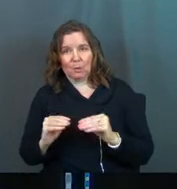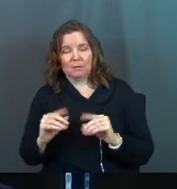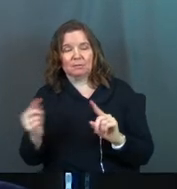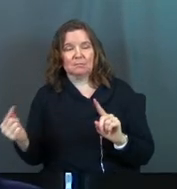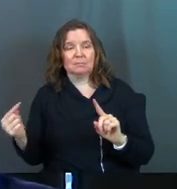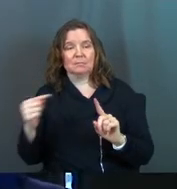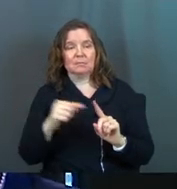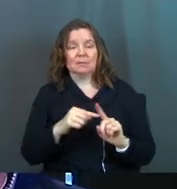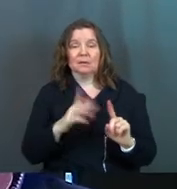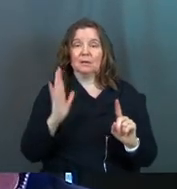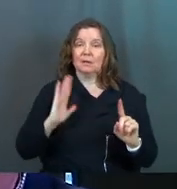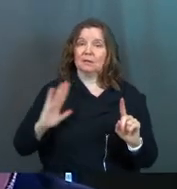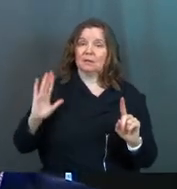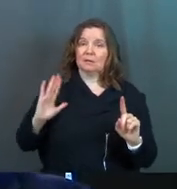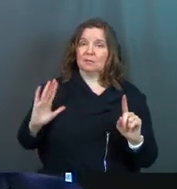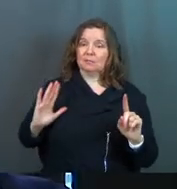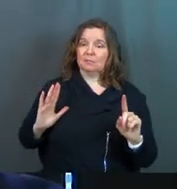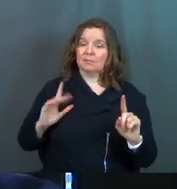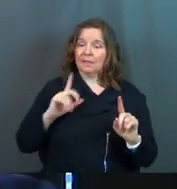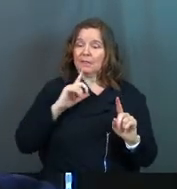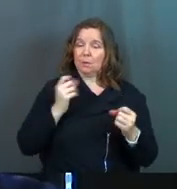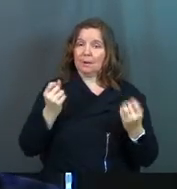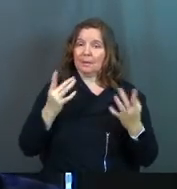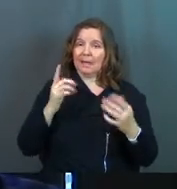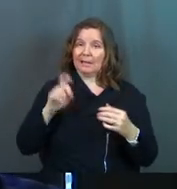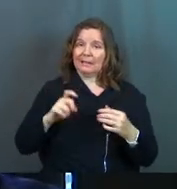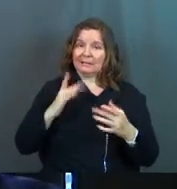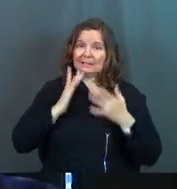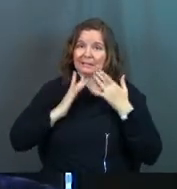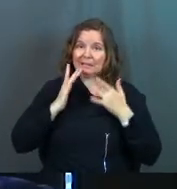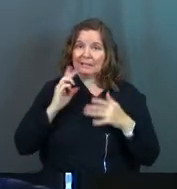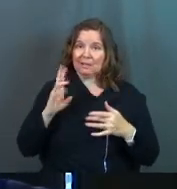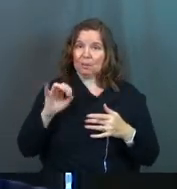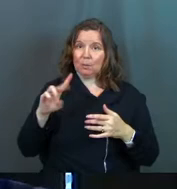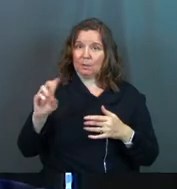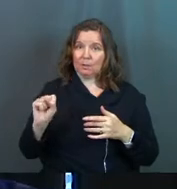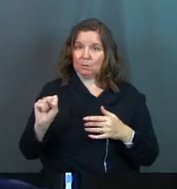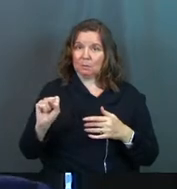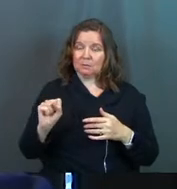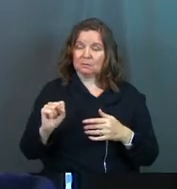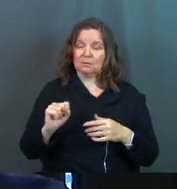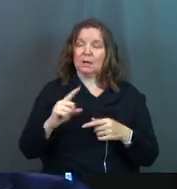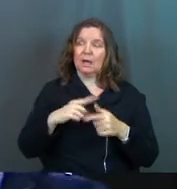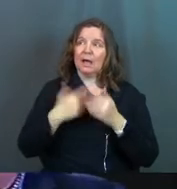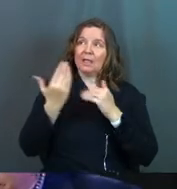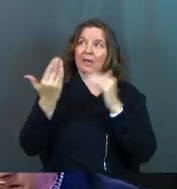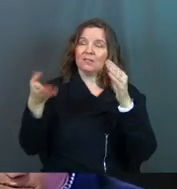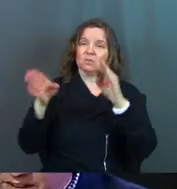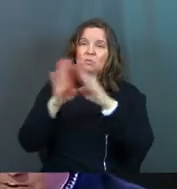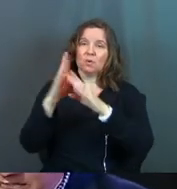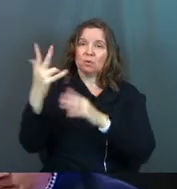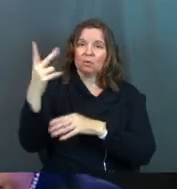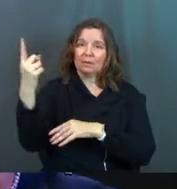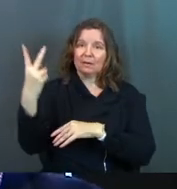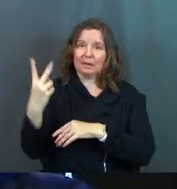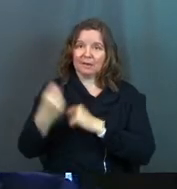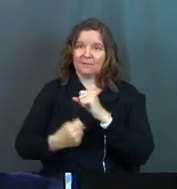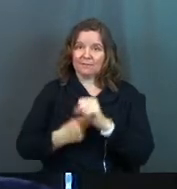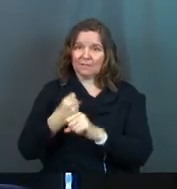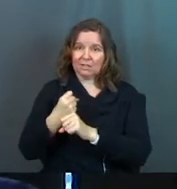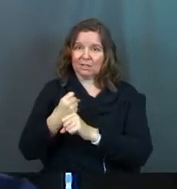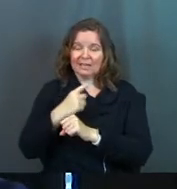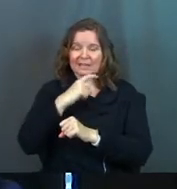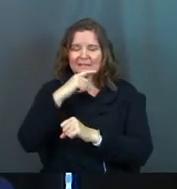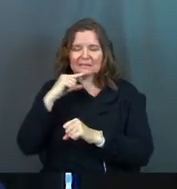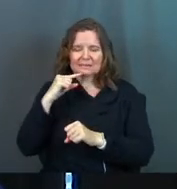He's giving them an example. This Old Testament prophet, Elijah, when the heavens were closed for three and a half years and a severe famine devastated the